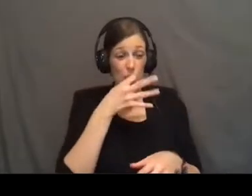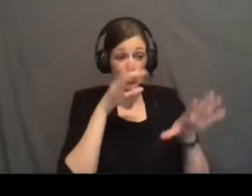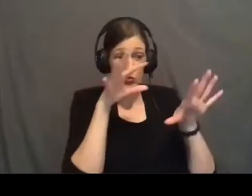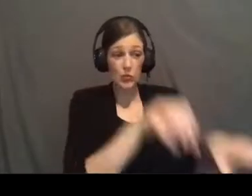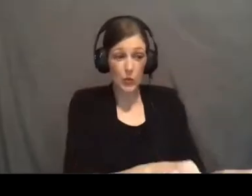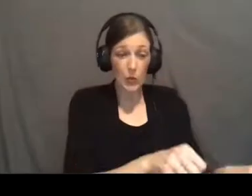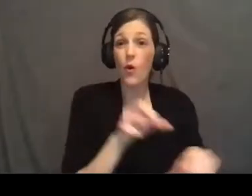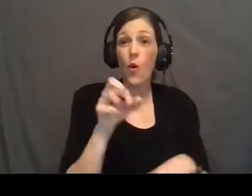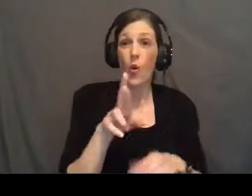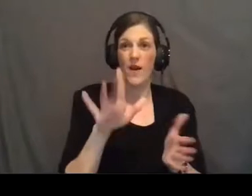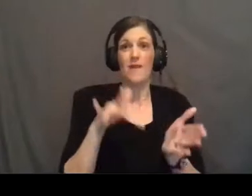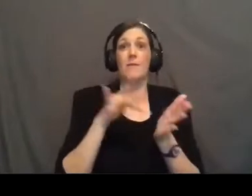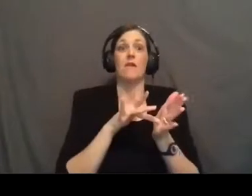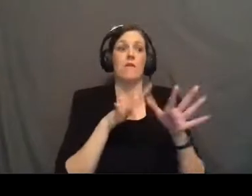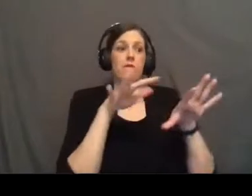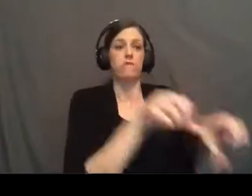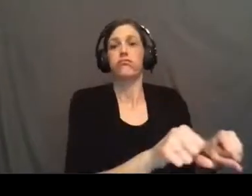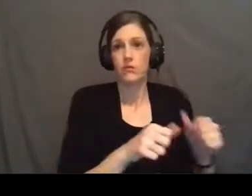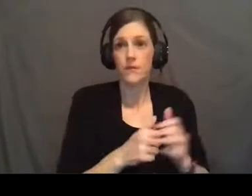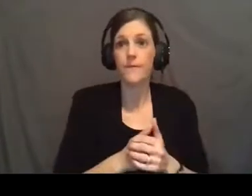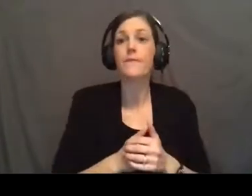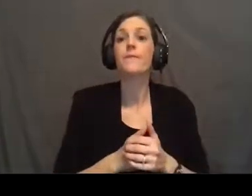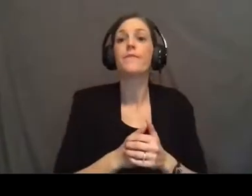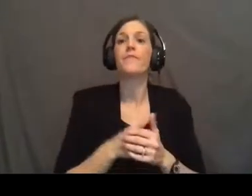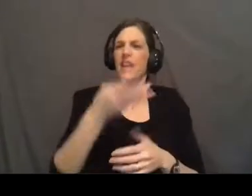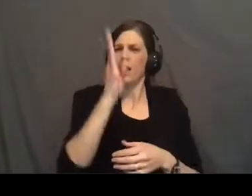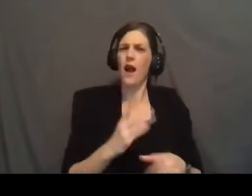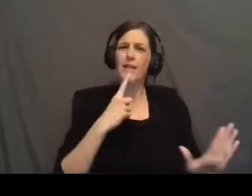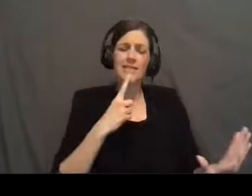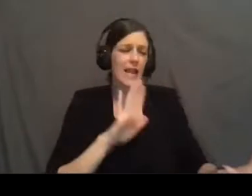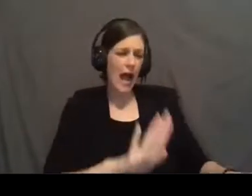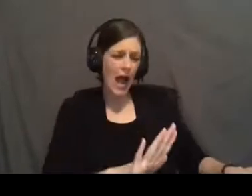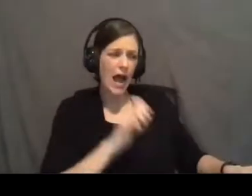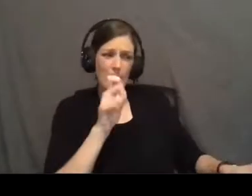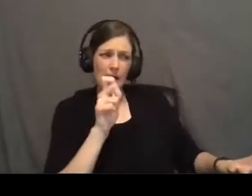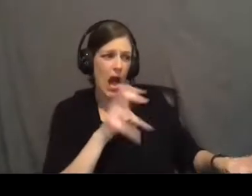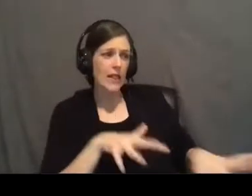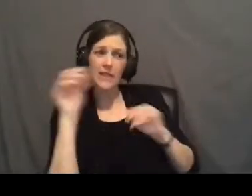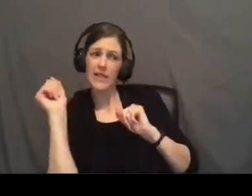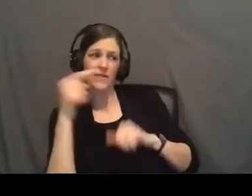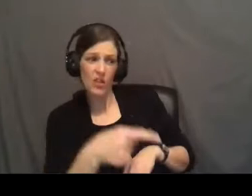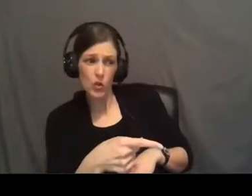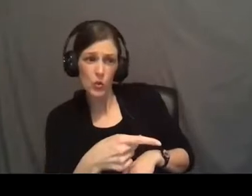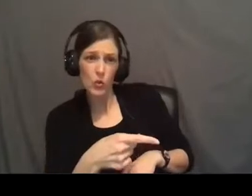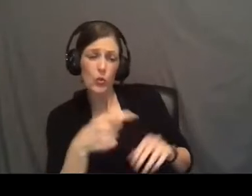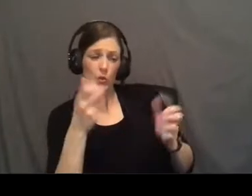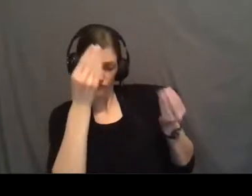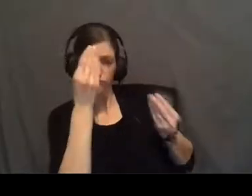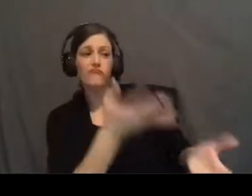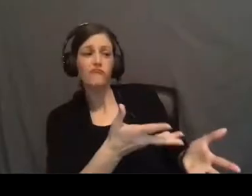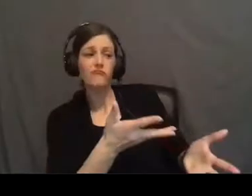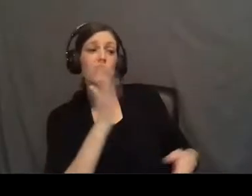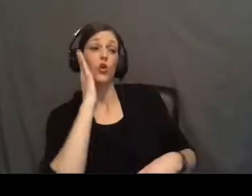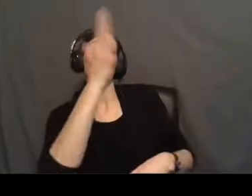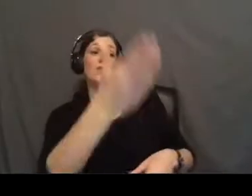or they're in the midst of captivity. And God is saying, listen, I'm not leaving you. I'm letting you know that your